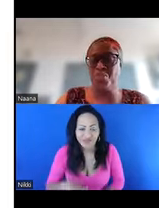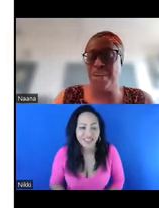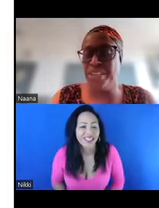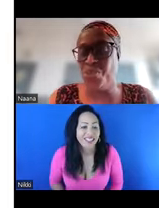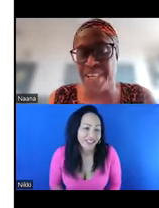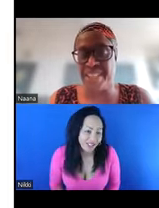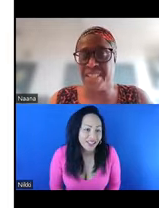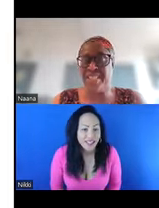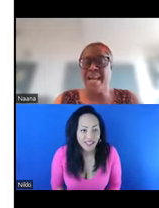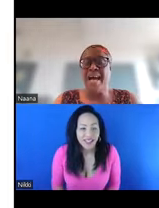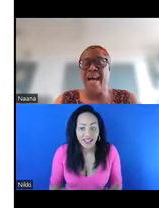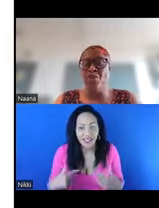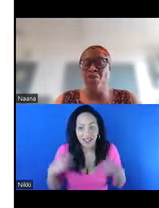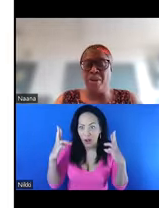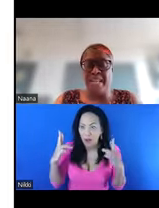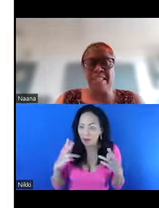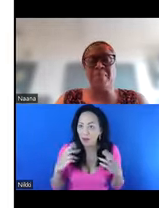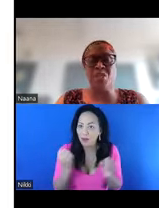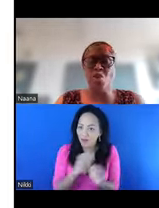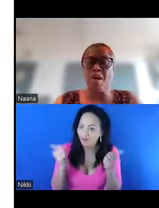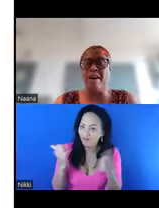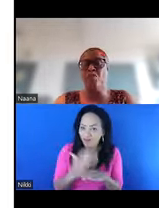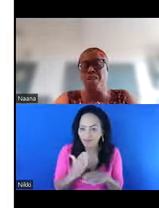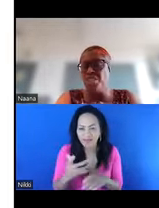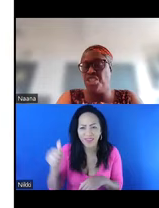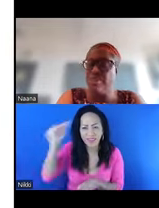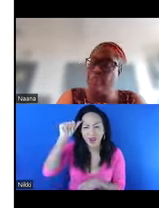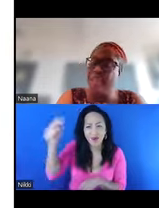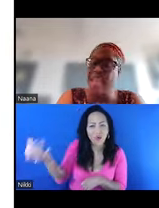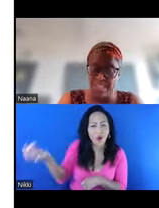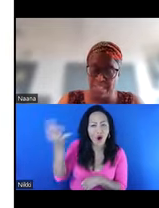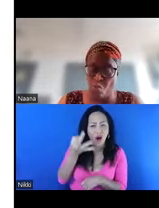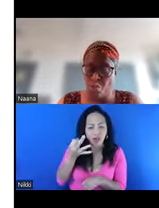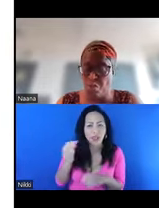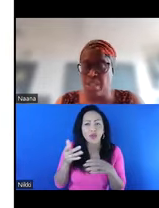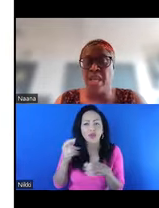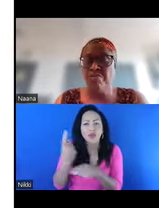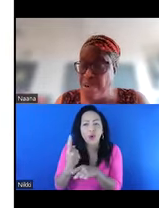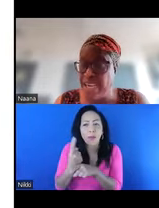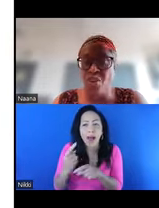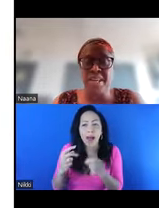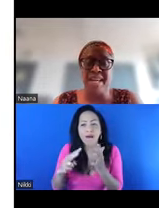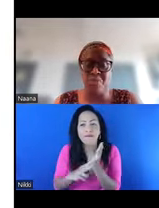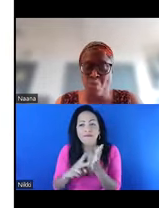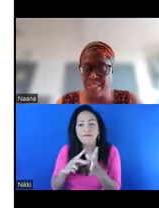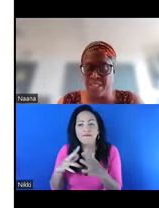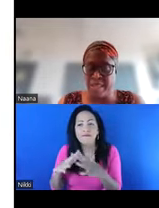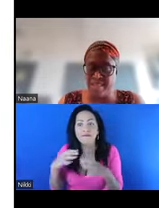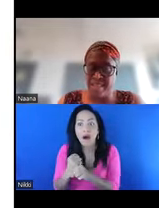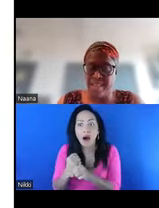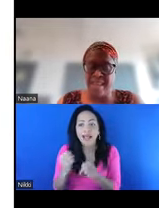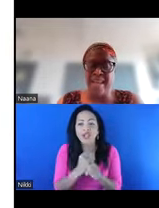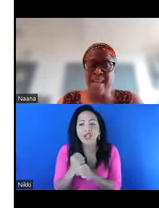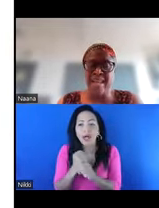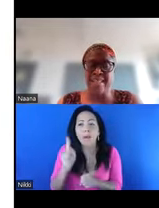able to do justice. I know you had asked me to talk about Vogue in general, but I actually want to really looking at what has